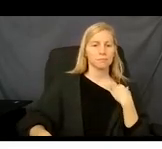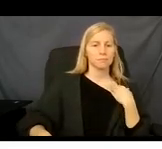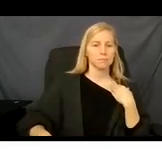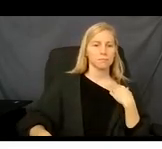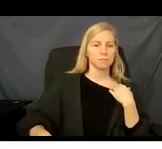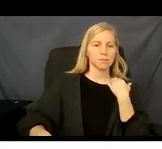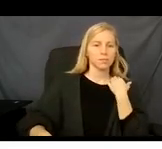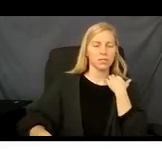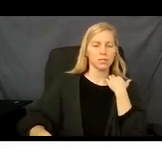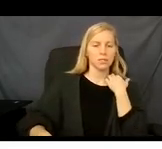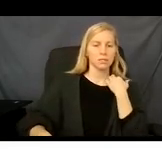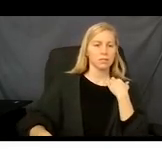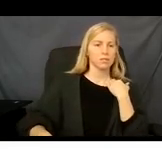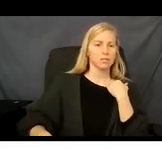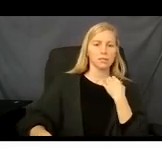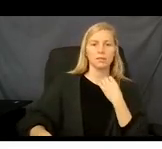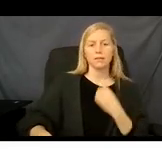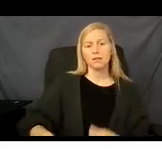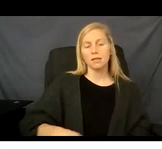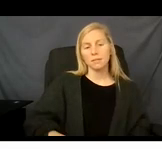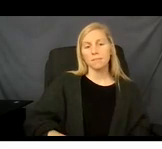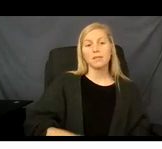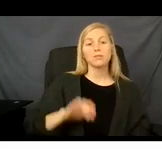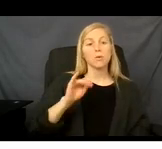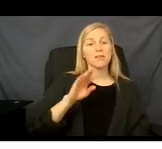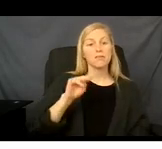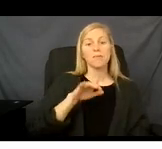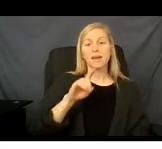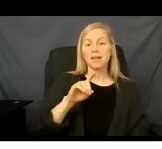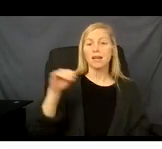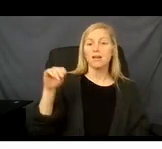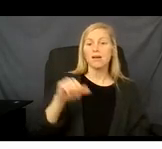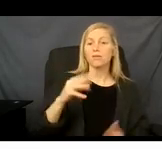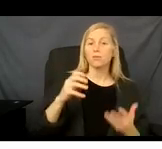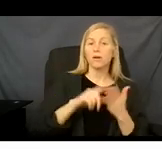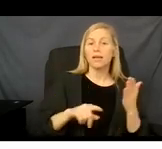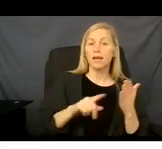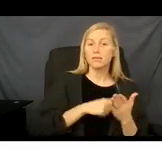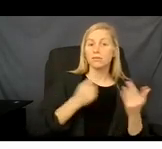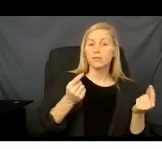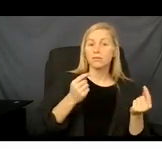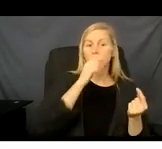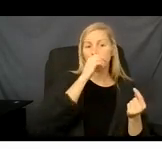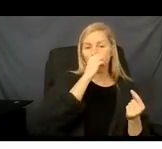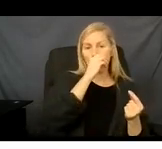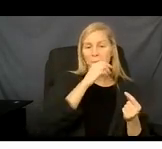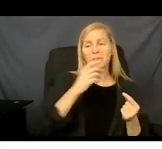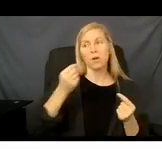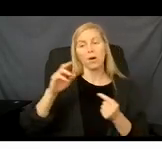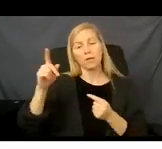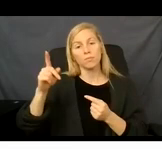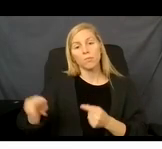Now, canceling your Medicaid coverage. Your Medicaid coverage will be canceled if you move out of state.